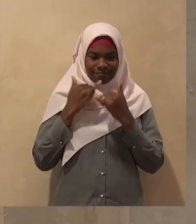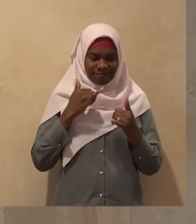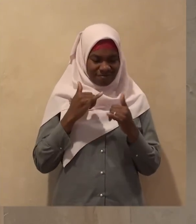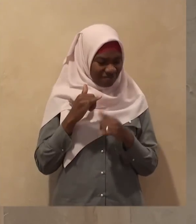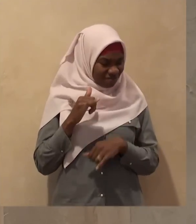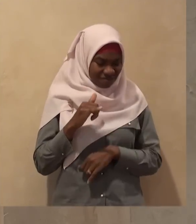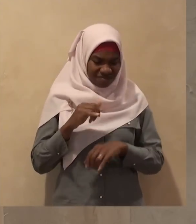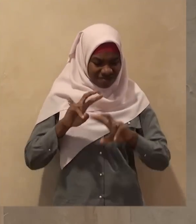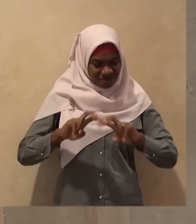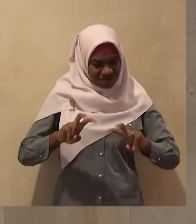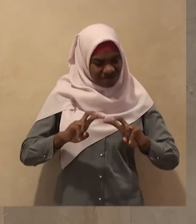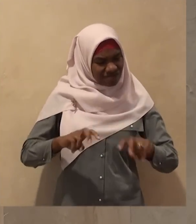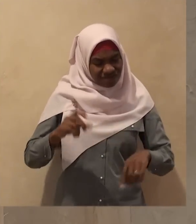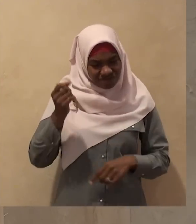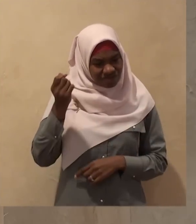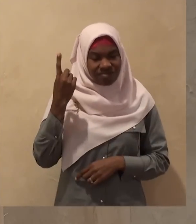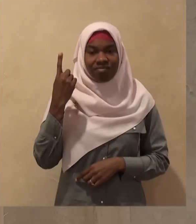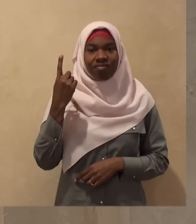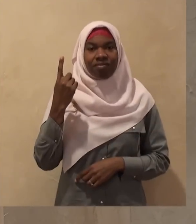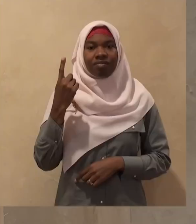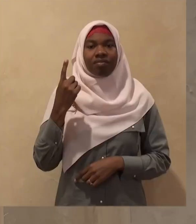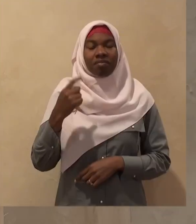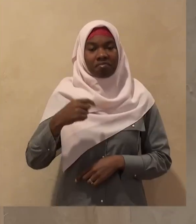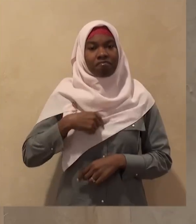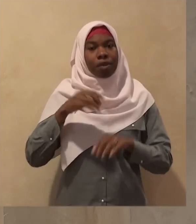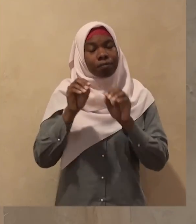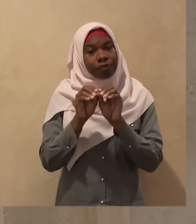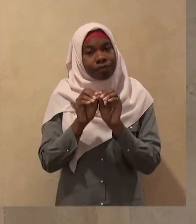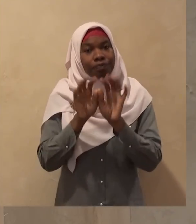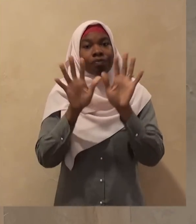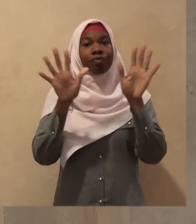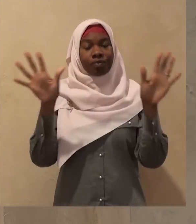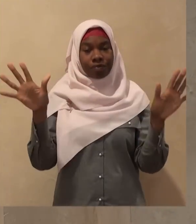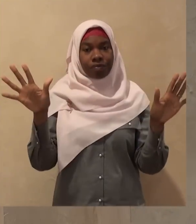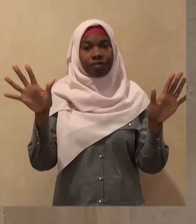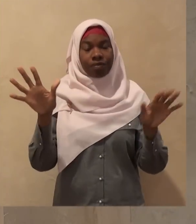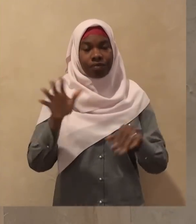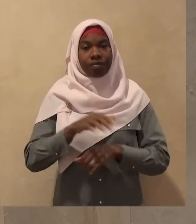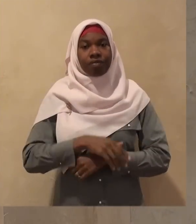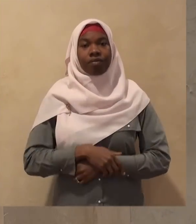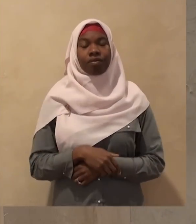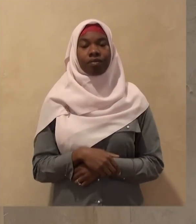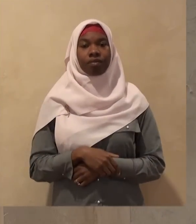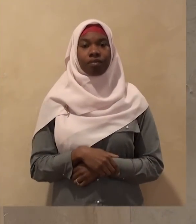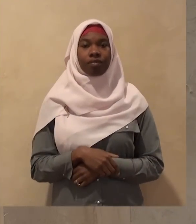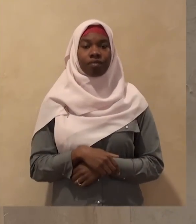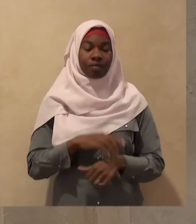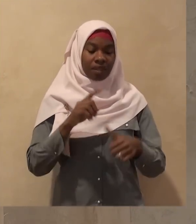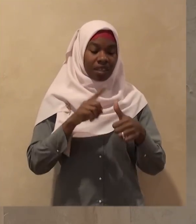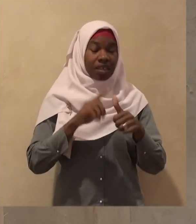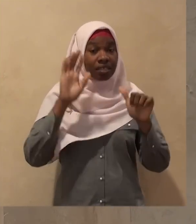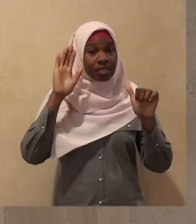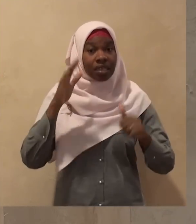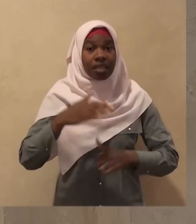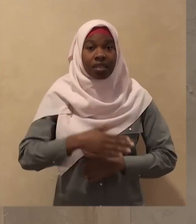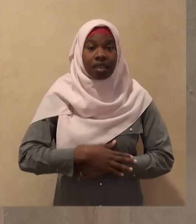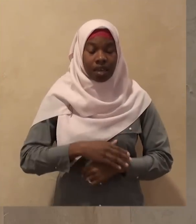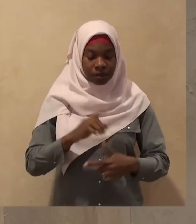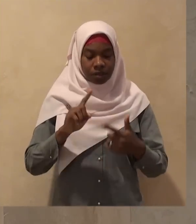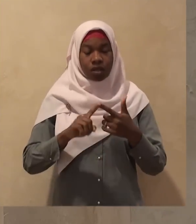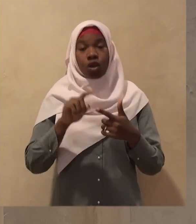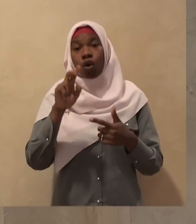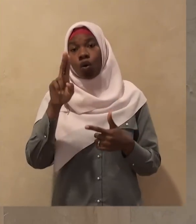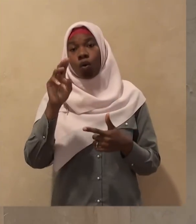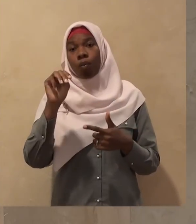nafil ibadah whether salah saum umrah can be performed at any time on any day